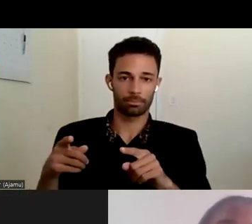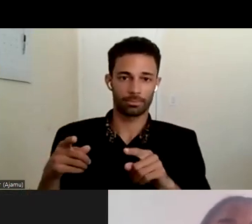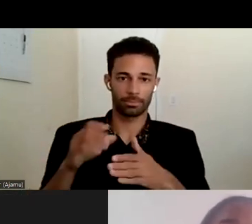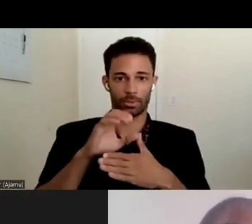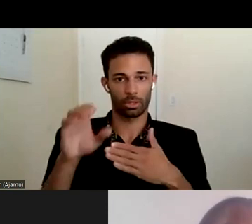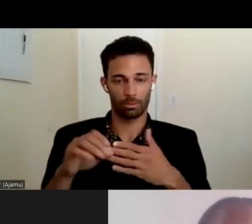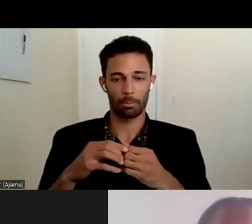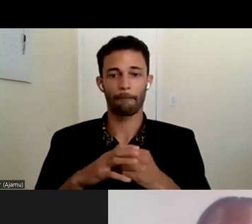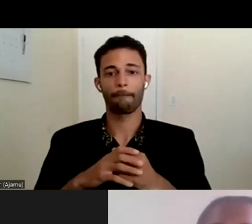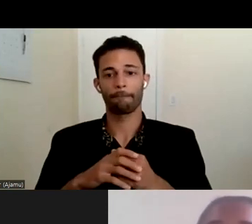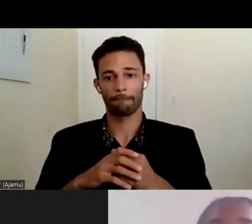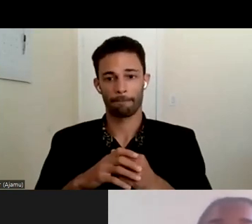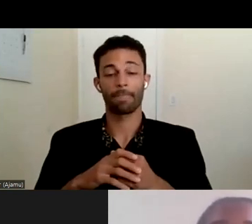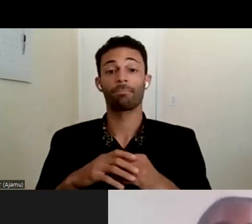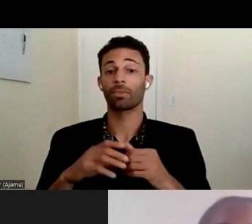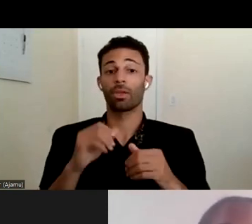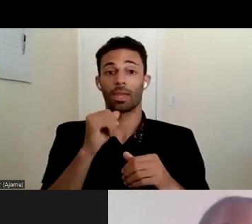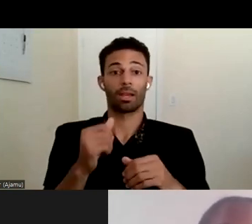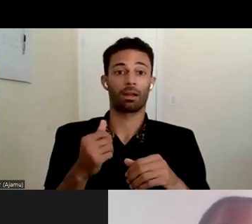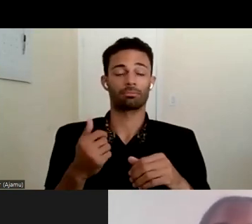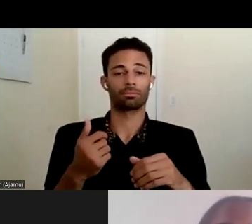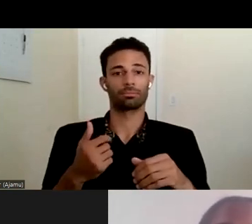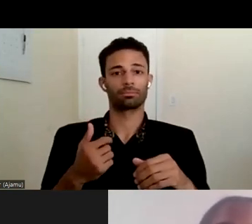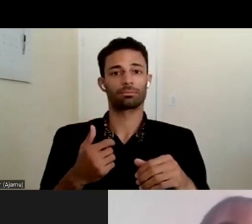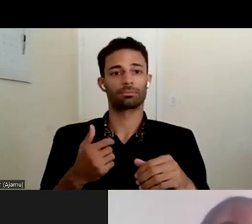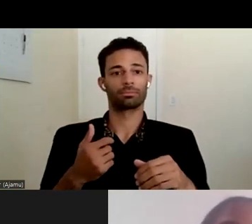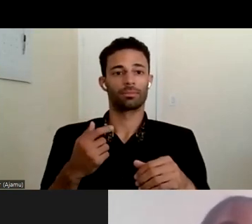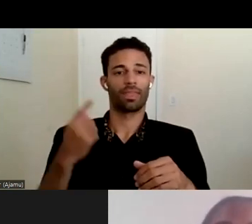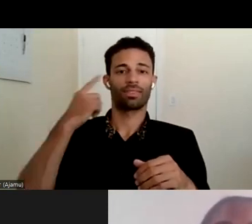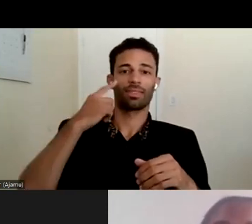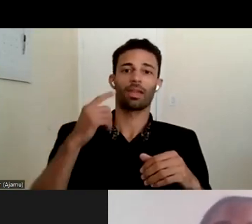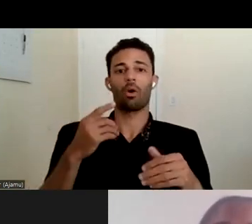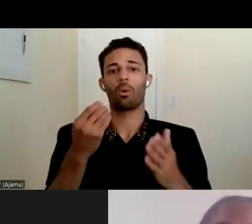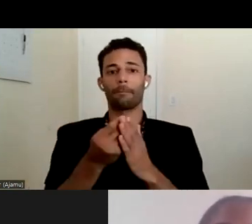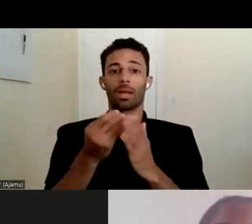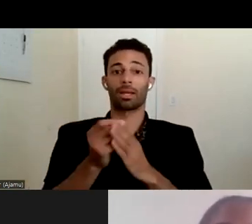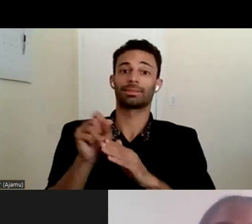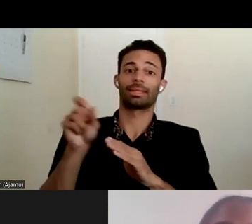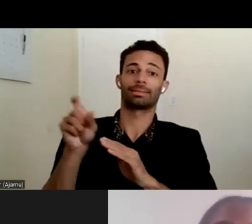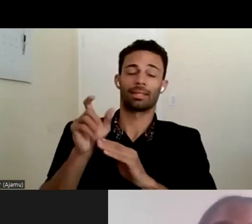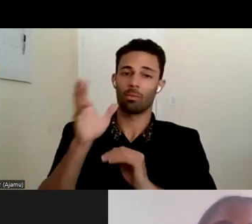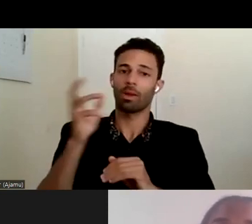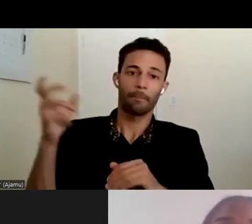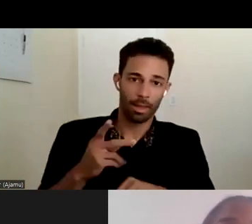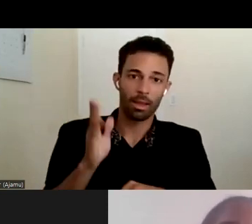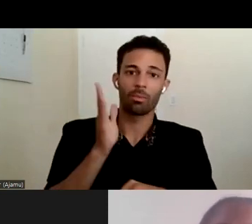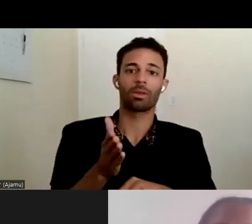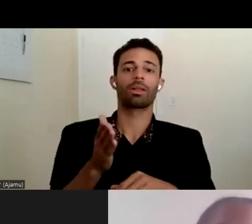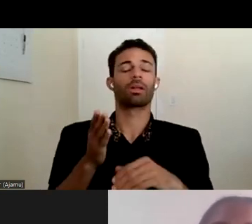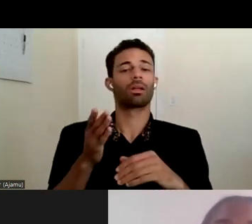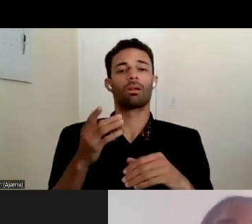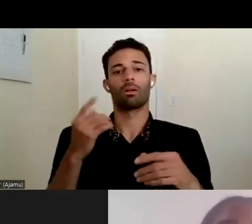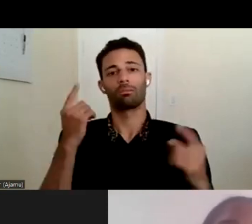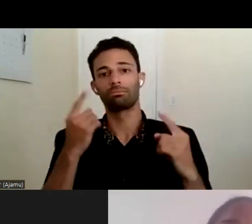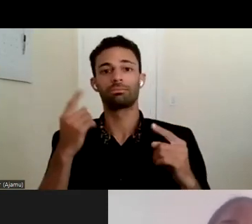so that they don't get their hopes up about oh I'm going to be able to recoup all the money that I sent to whatever country or I'm going to be